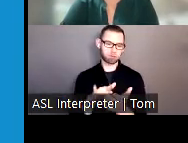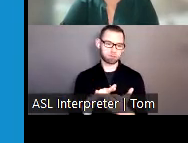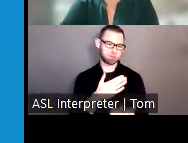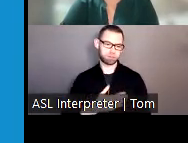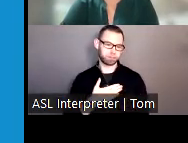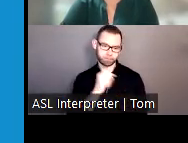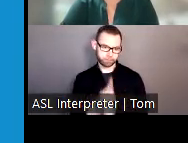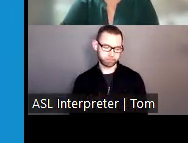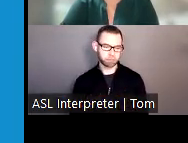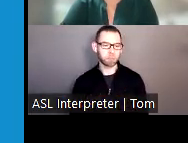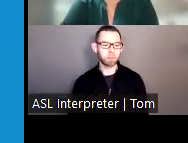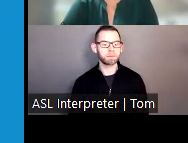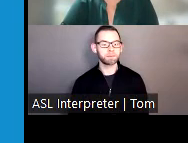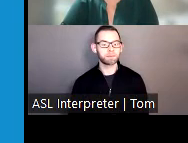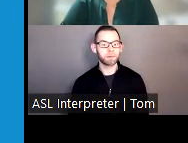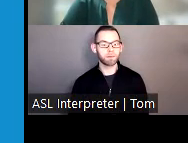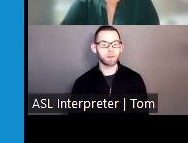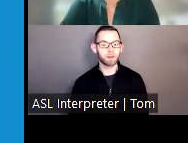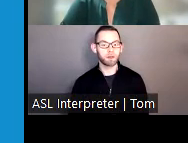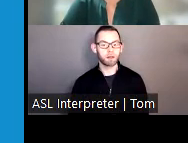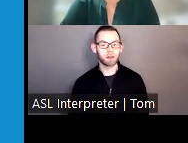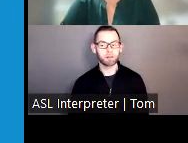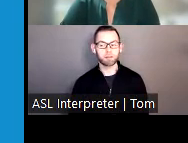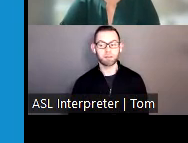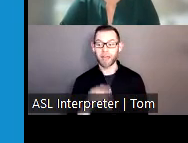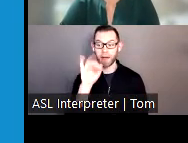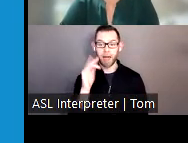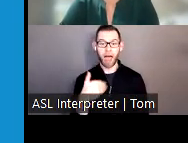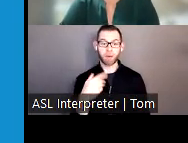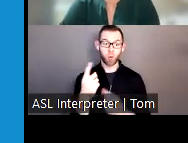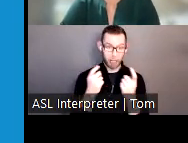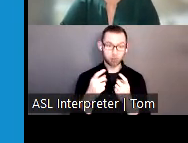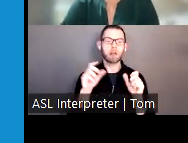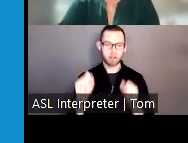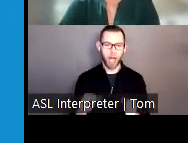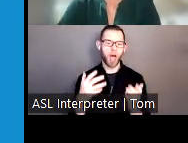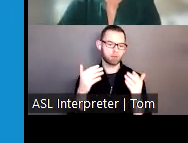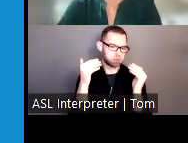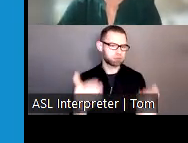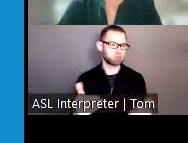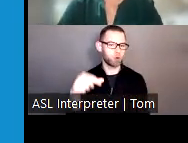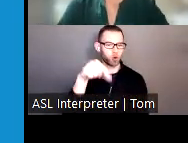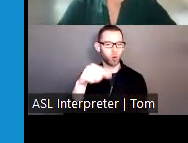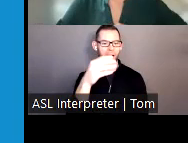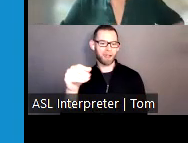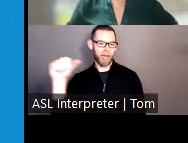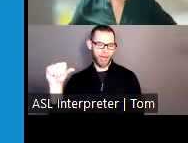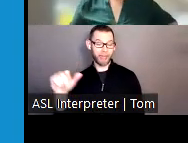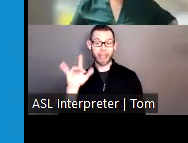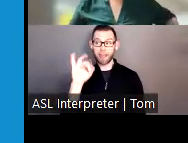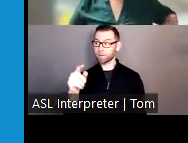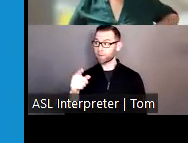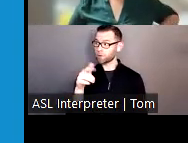you may use the Q&A box to write your comment. For those intending to provide comment when it is time,